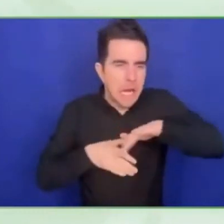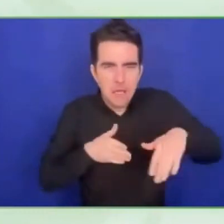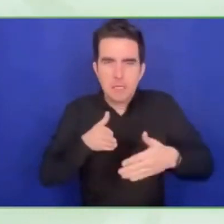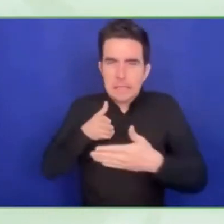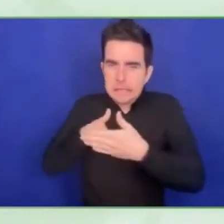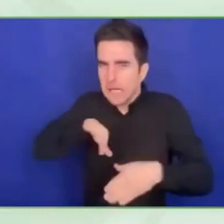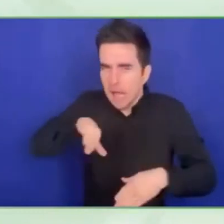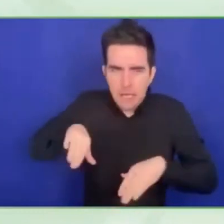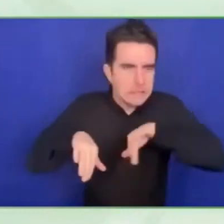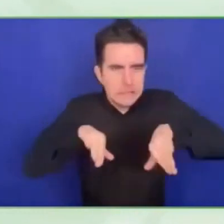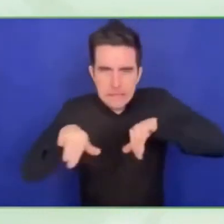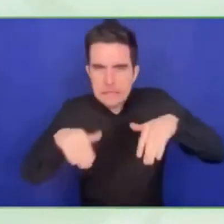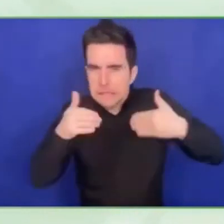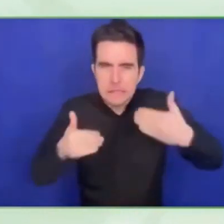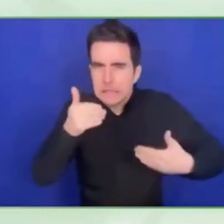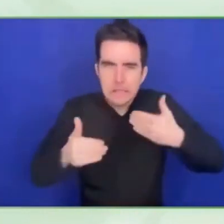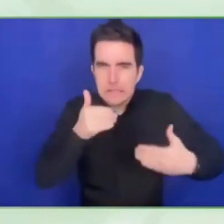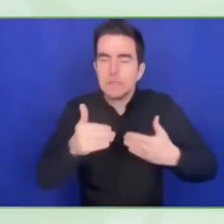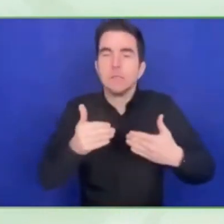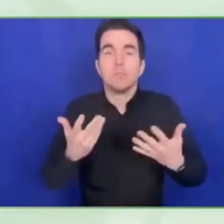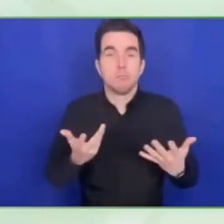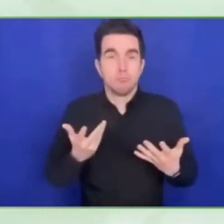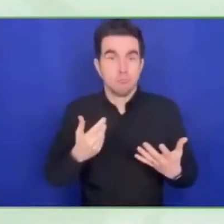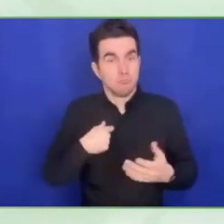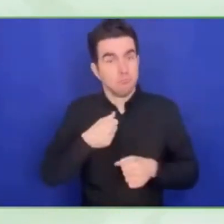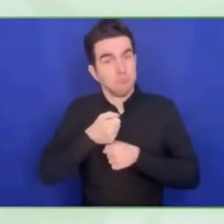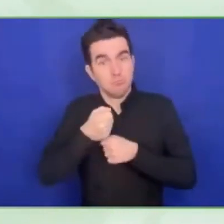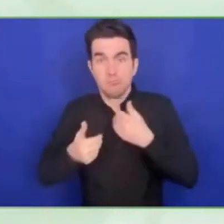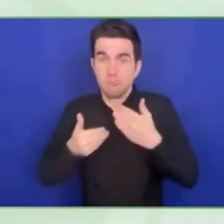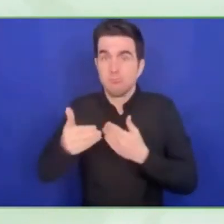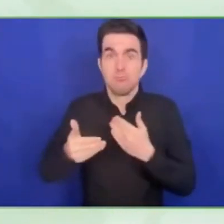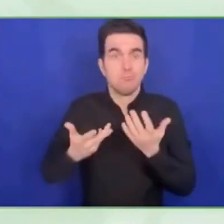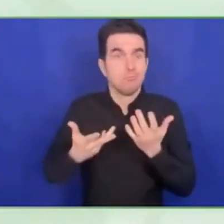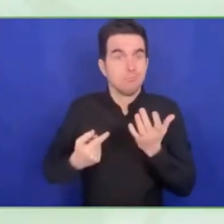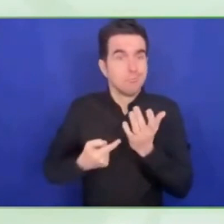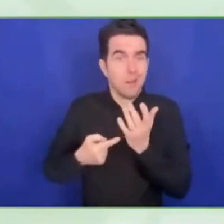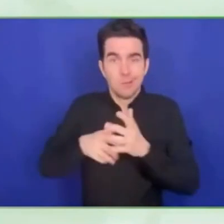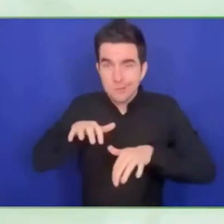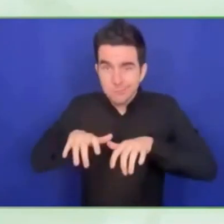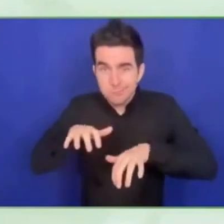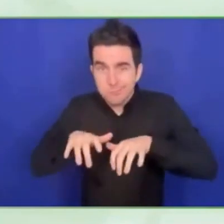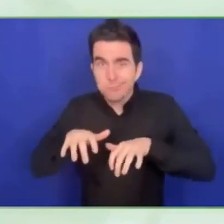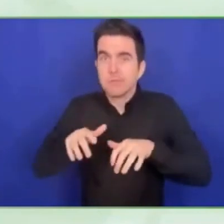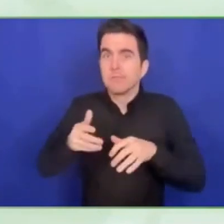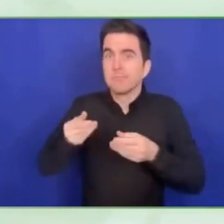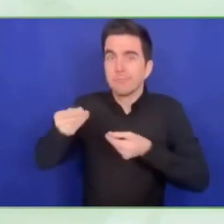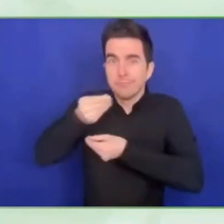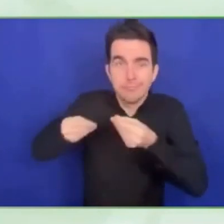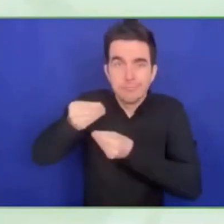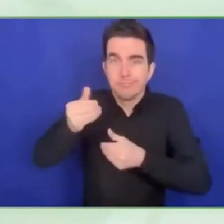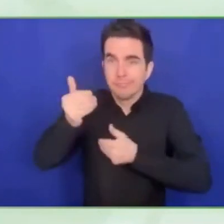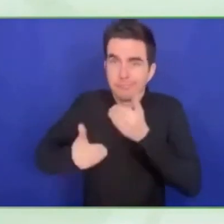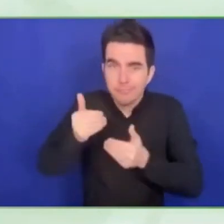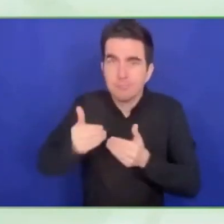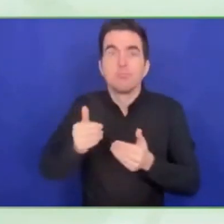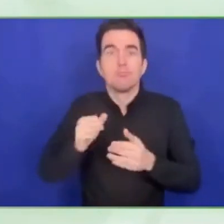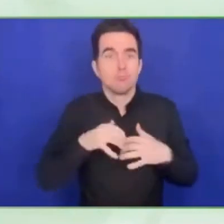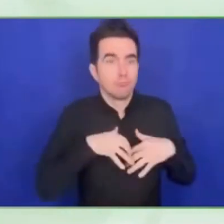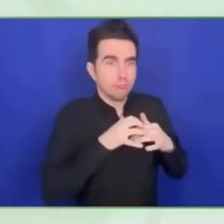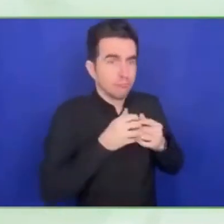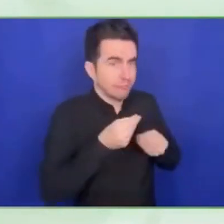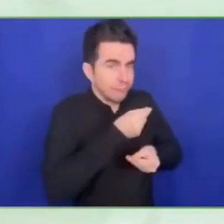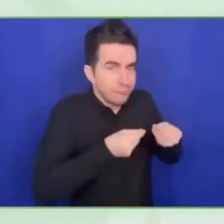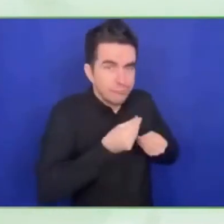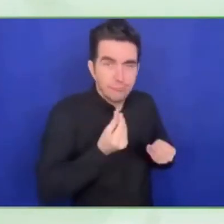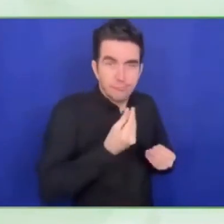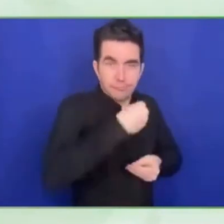and I met my senior colleague Catherine Holloway who is in this room from